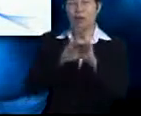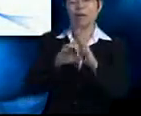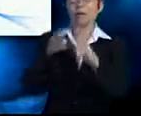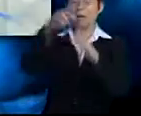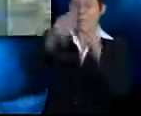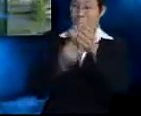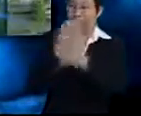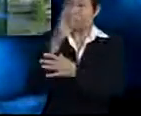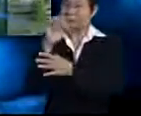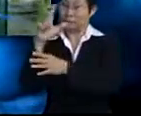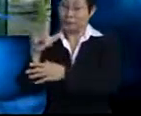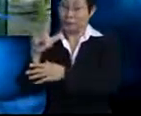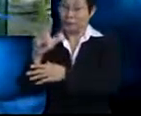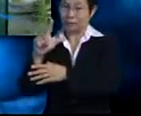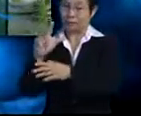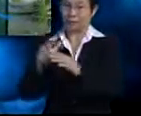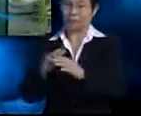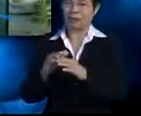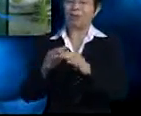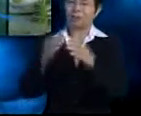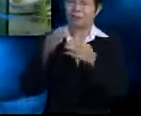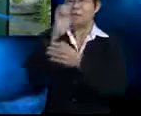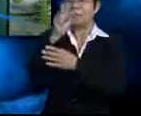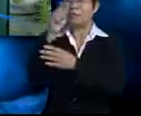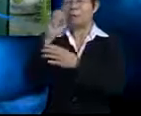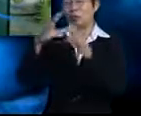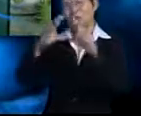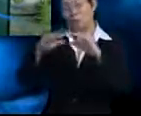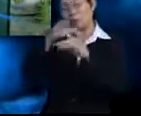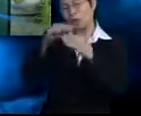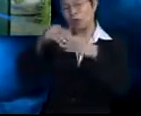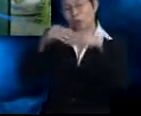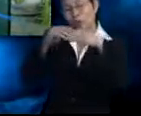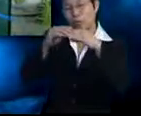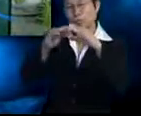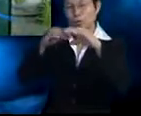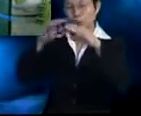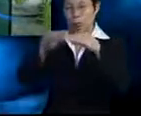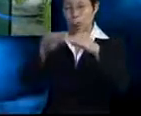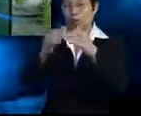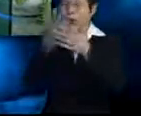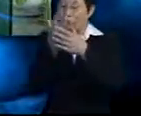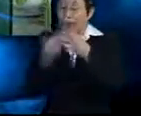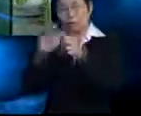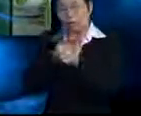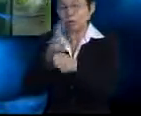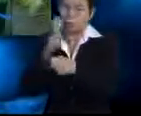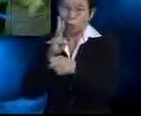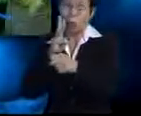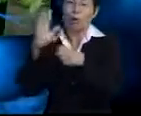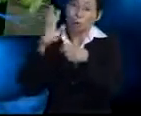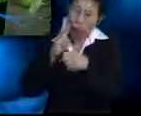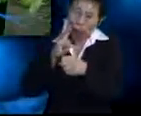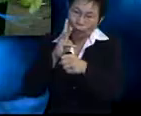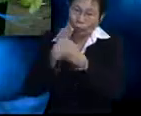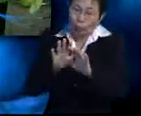cell is flaccid, the stem is soft and loose. But, when the cells in the stem absorb enough water, the water